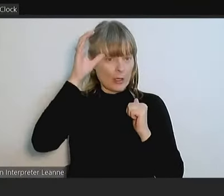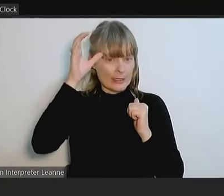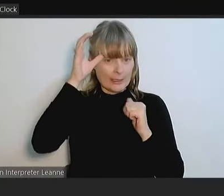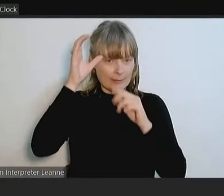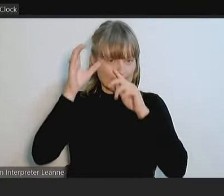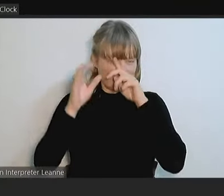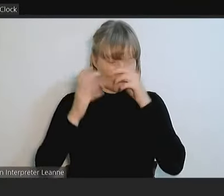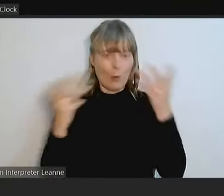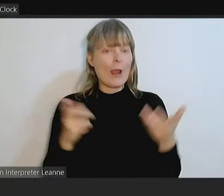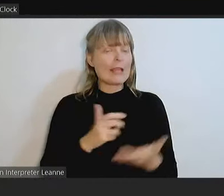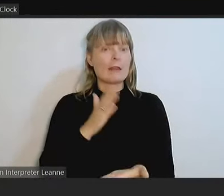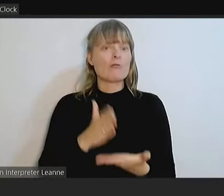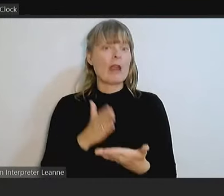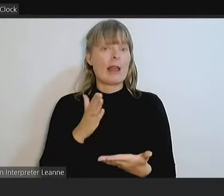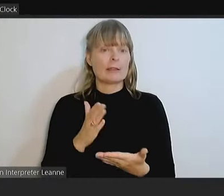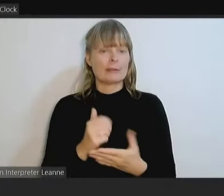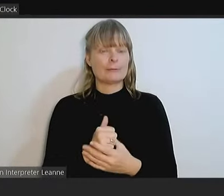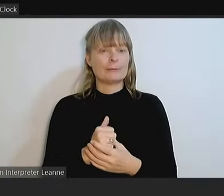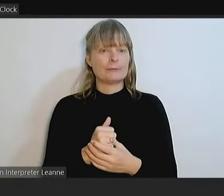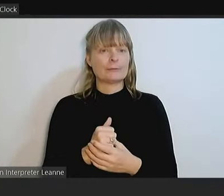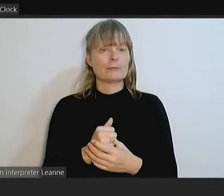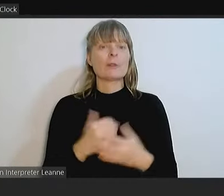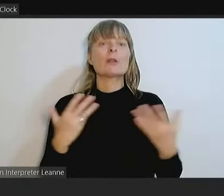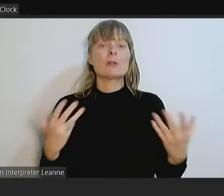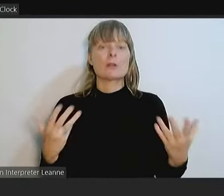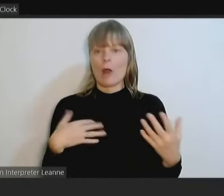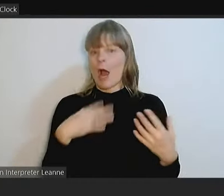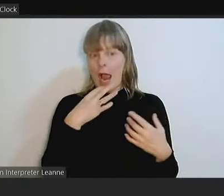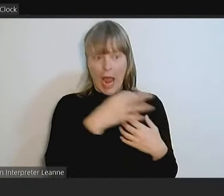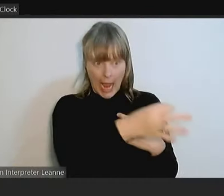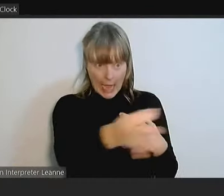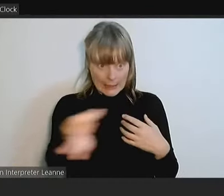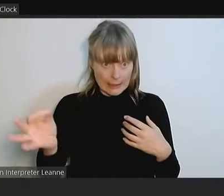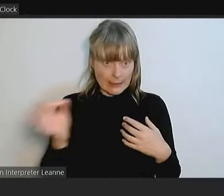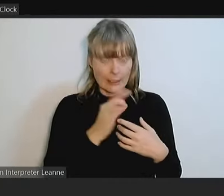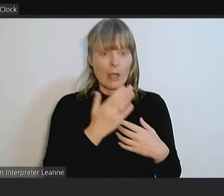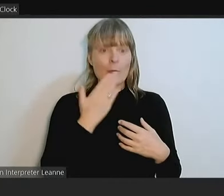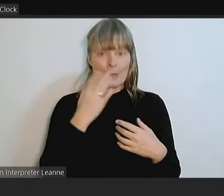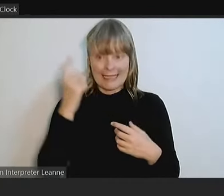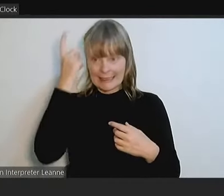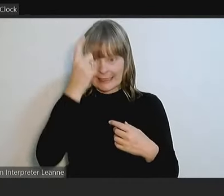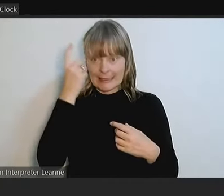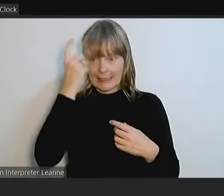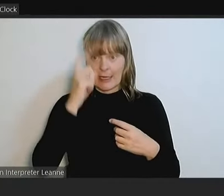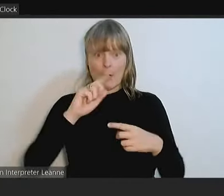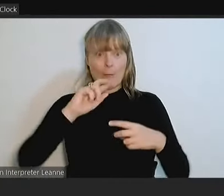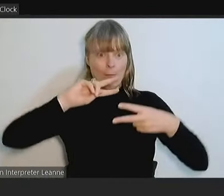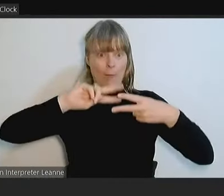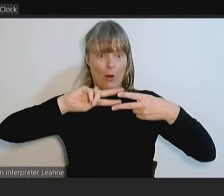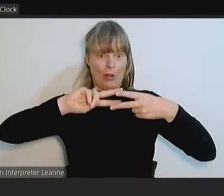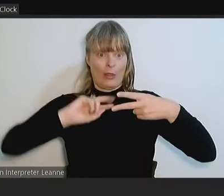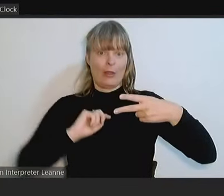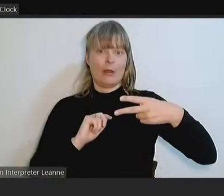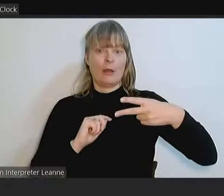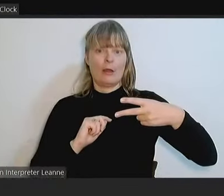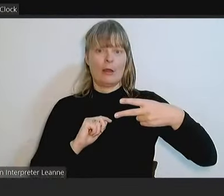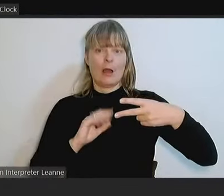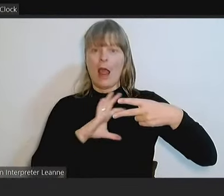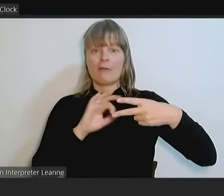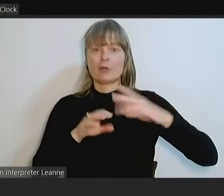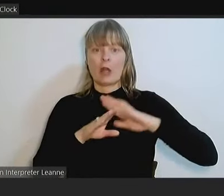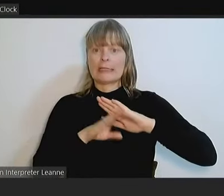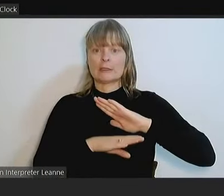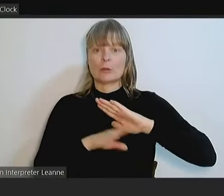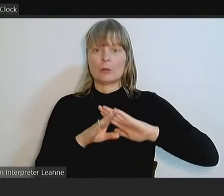reality? So, therefore, I ask my fellow councillors to please consider both items. I have not excluded those items